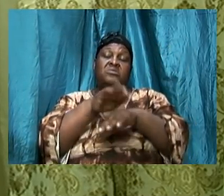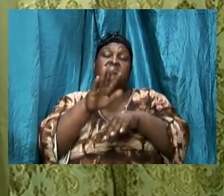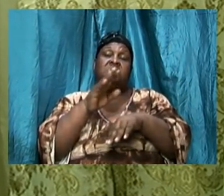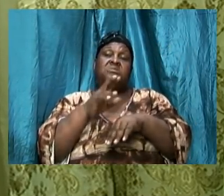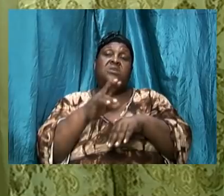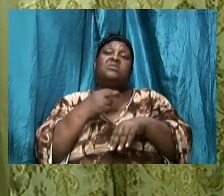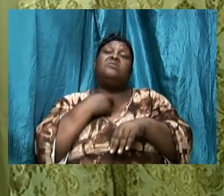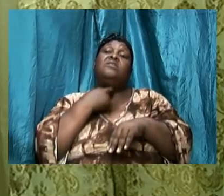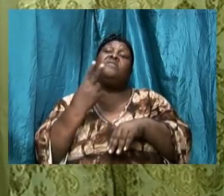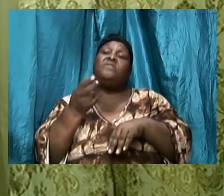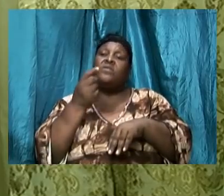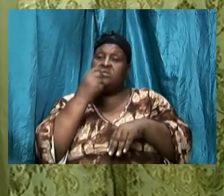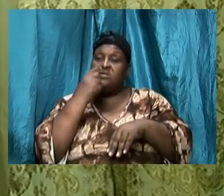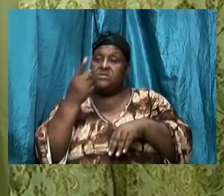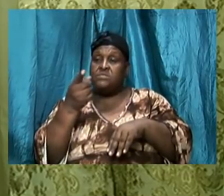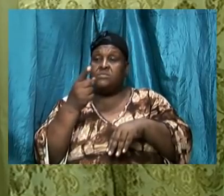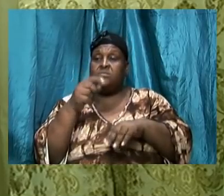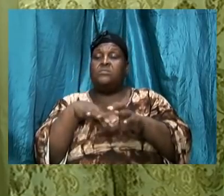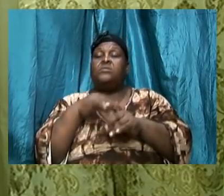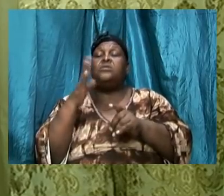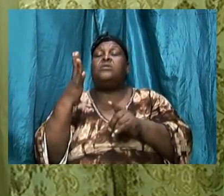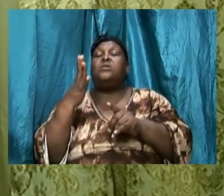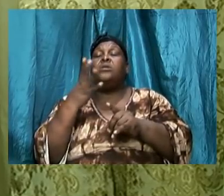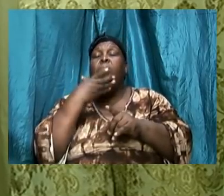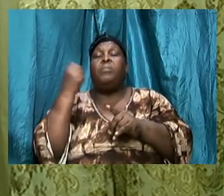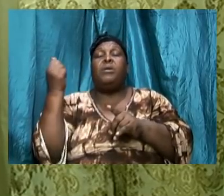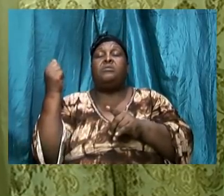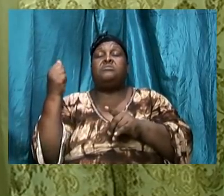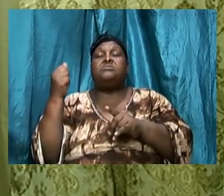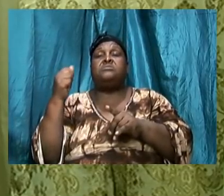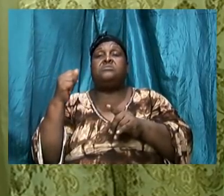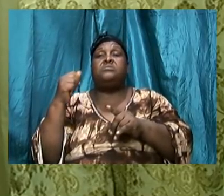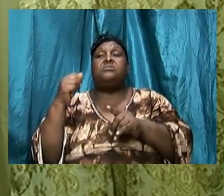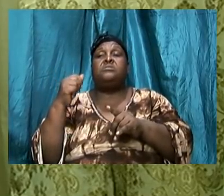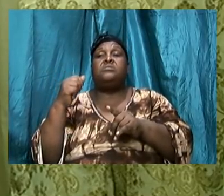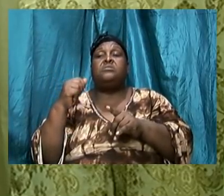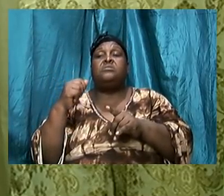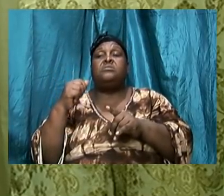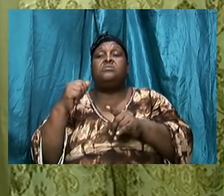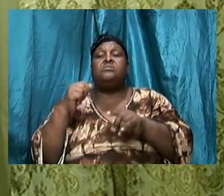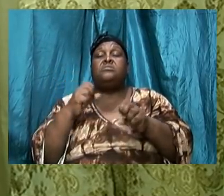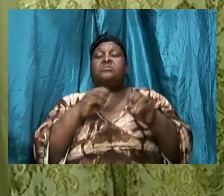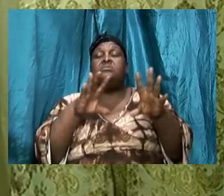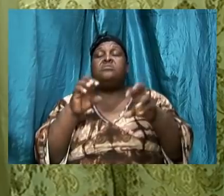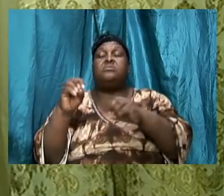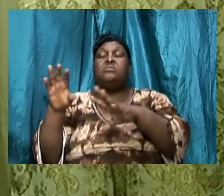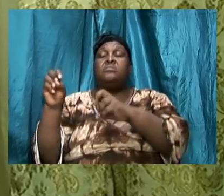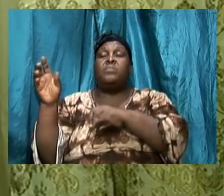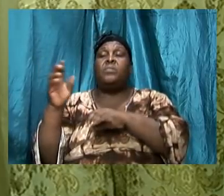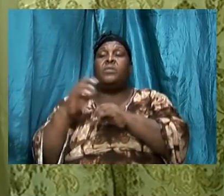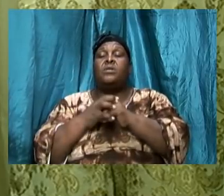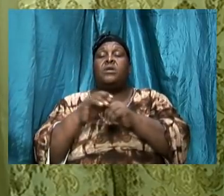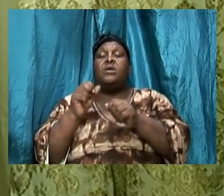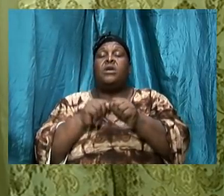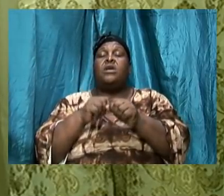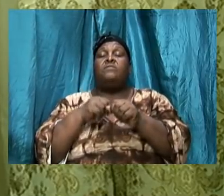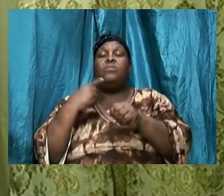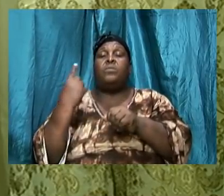and we see as best as we can to get it around to everybody else but also